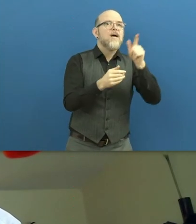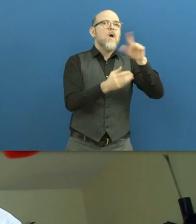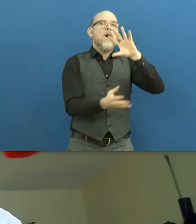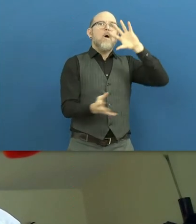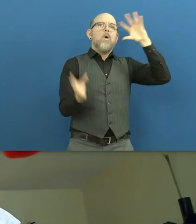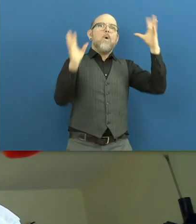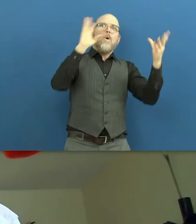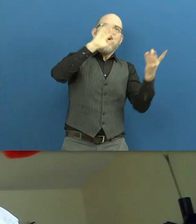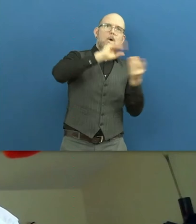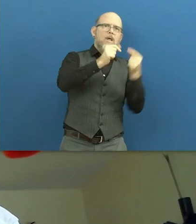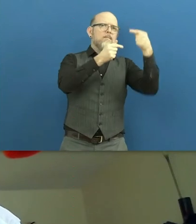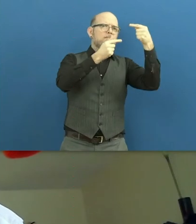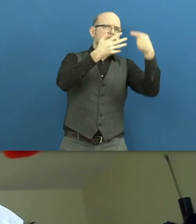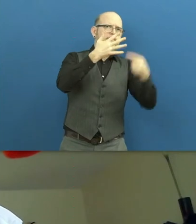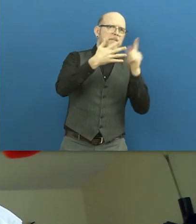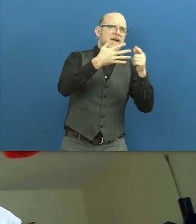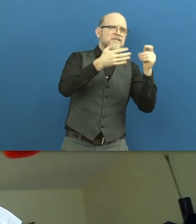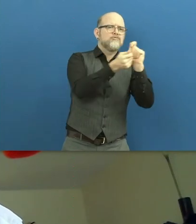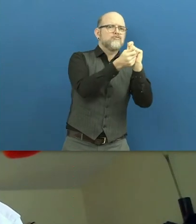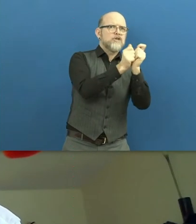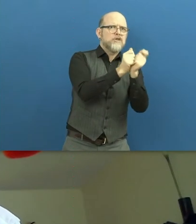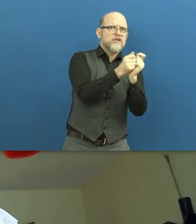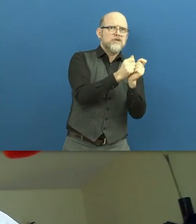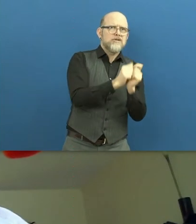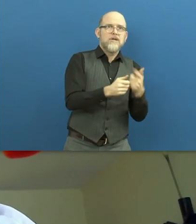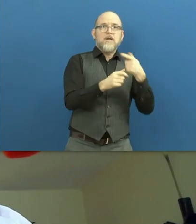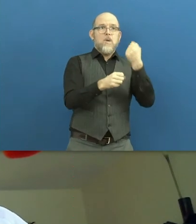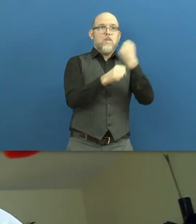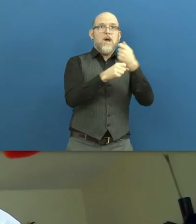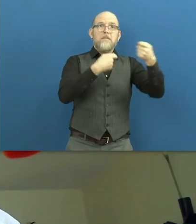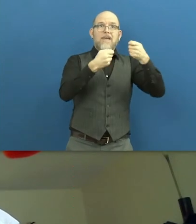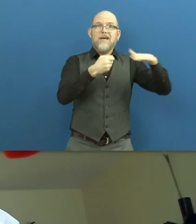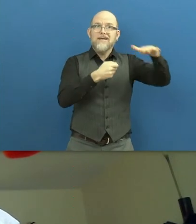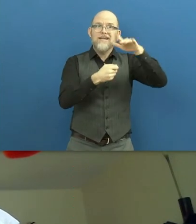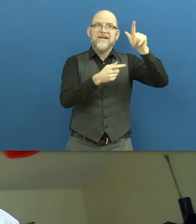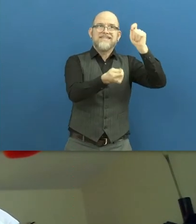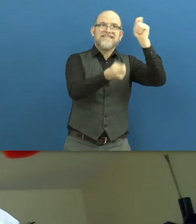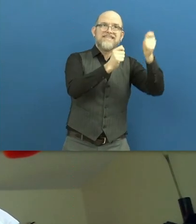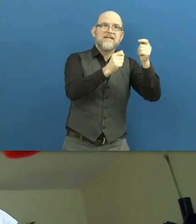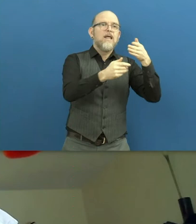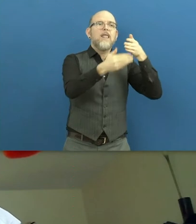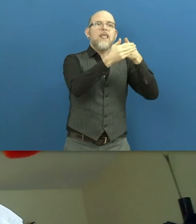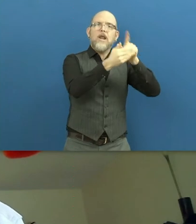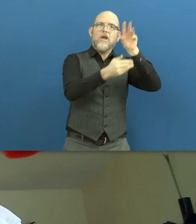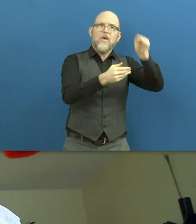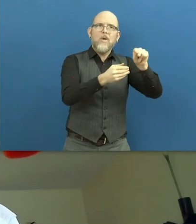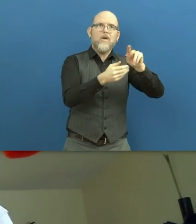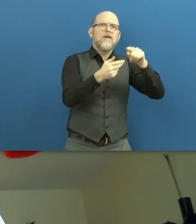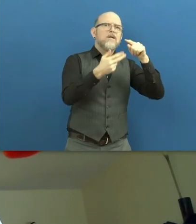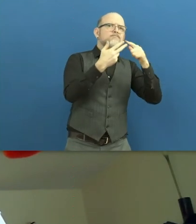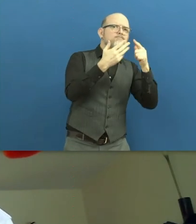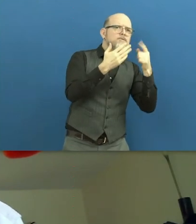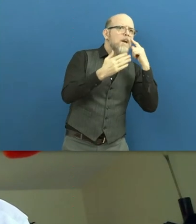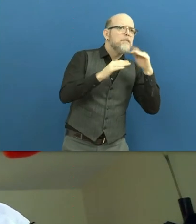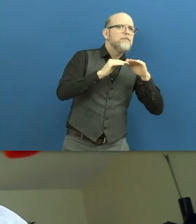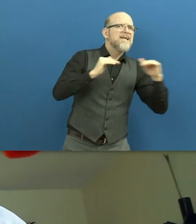require us to take a more holistic approach to transform label markets leading to the removal of barriers to